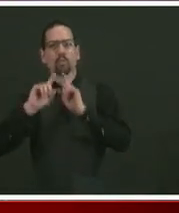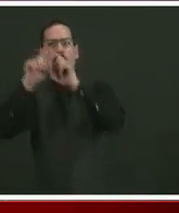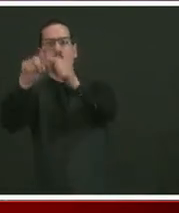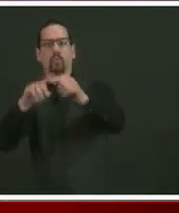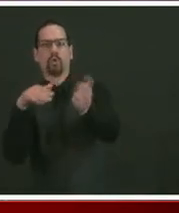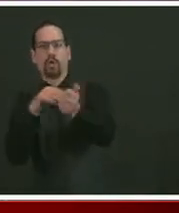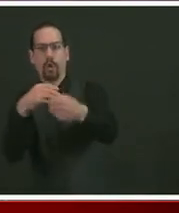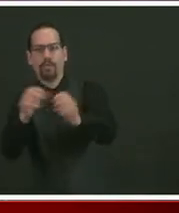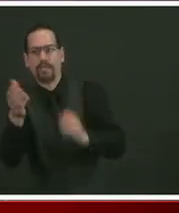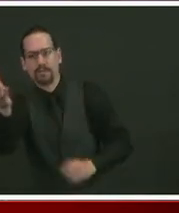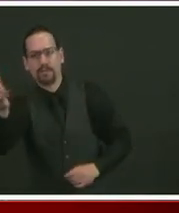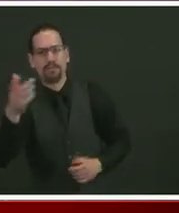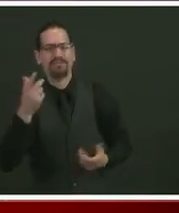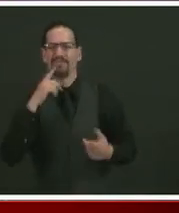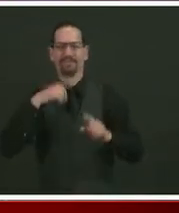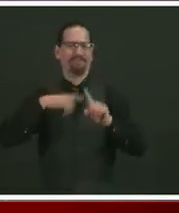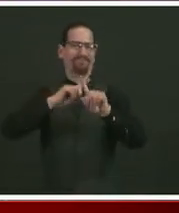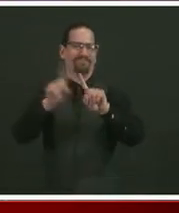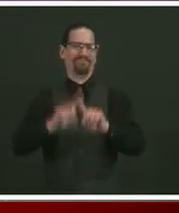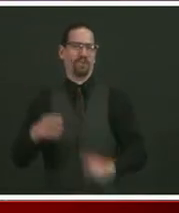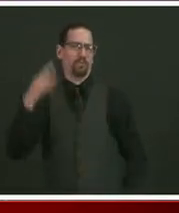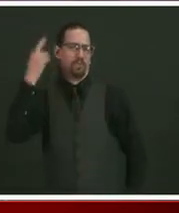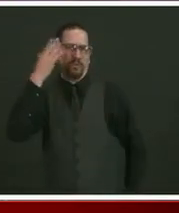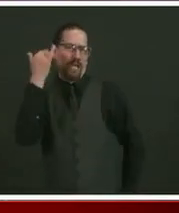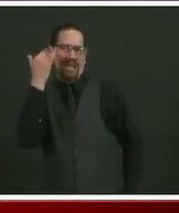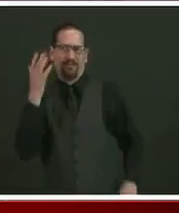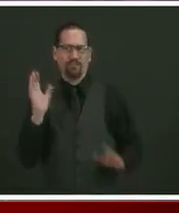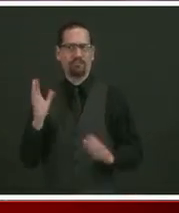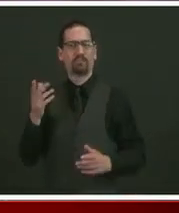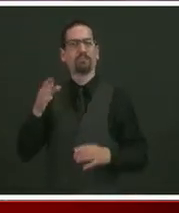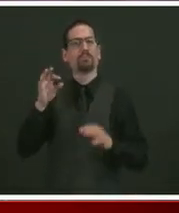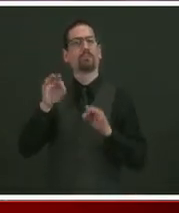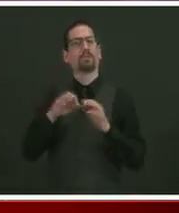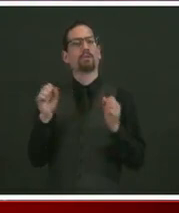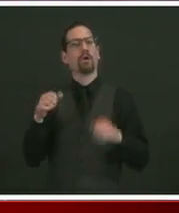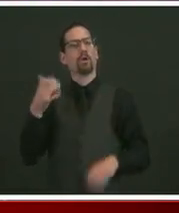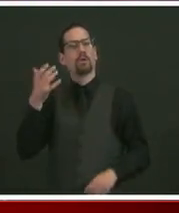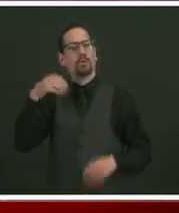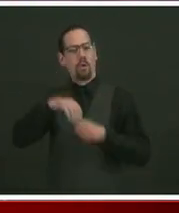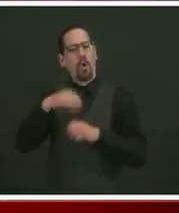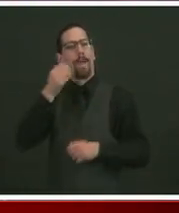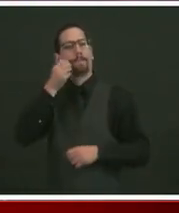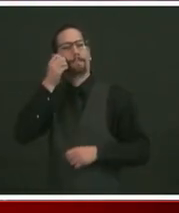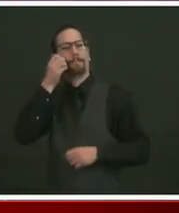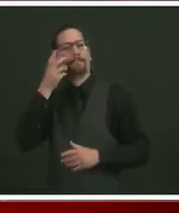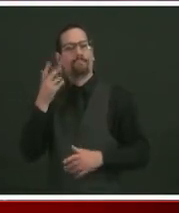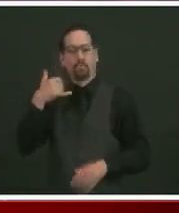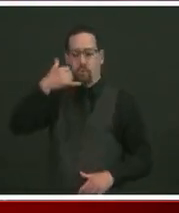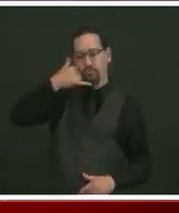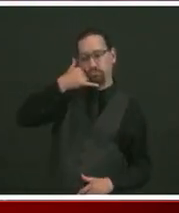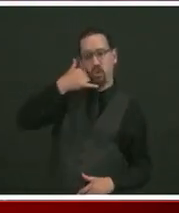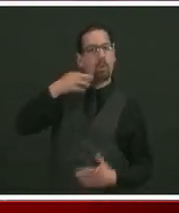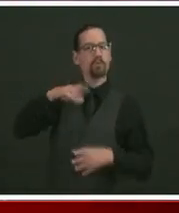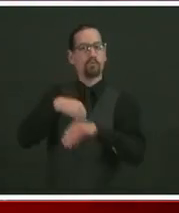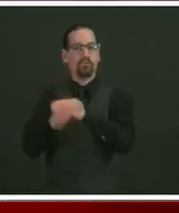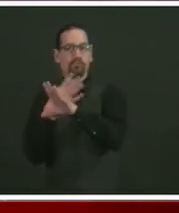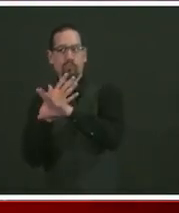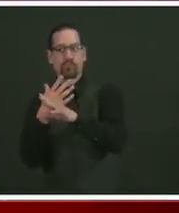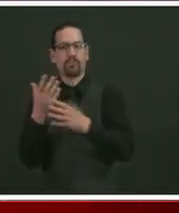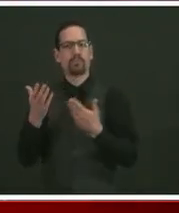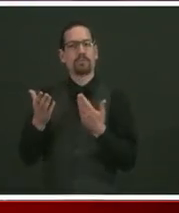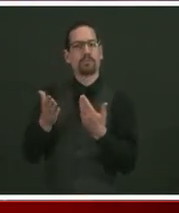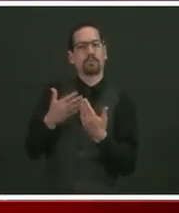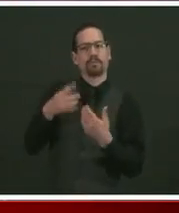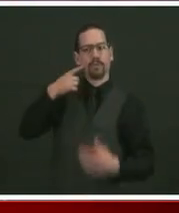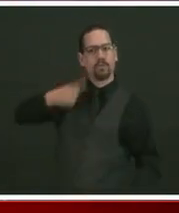So I want to continue to break down barriers to access for health care.